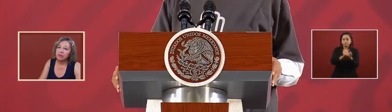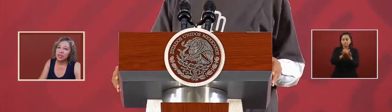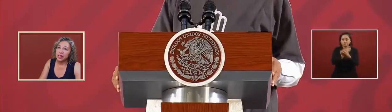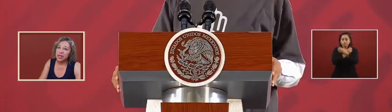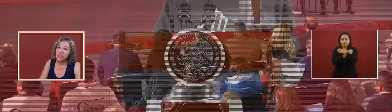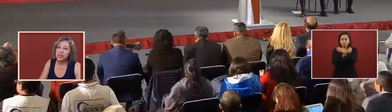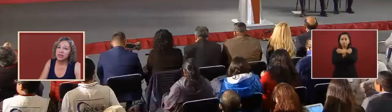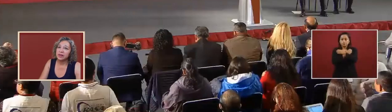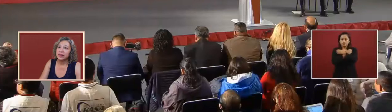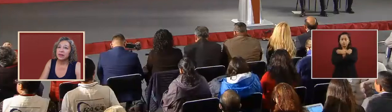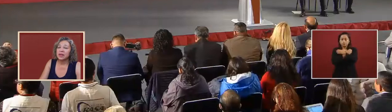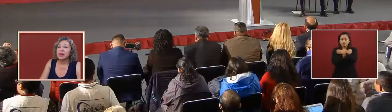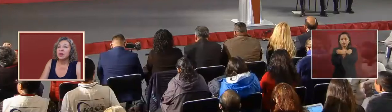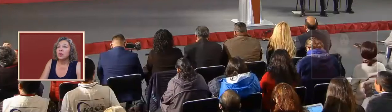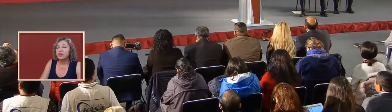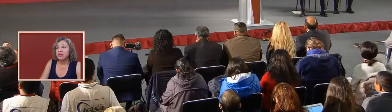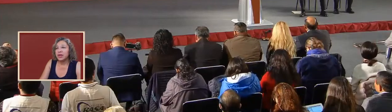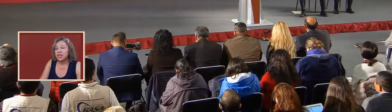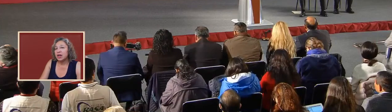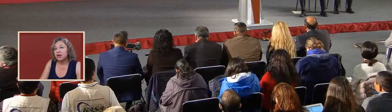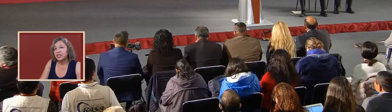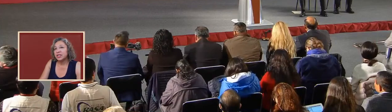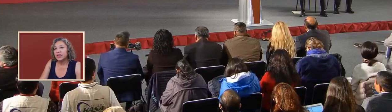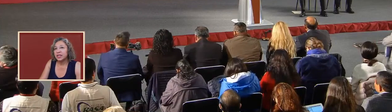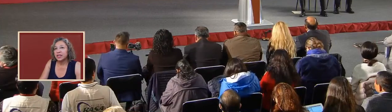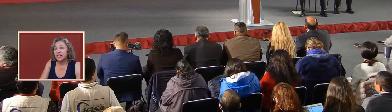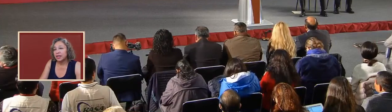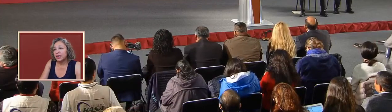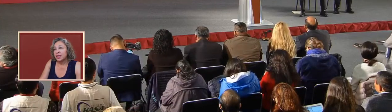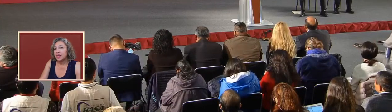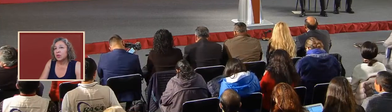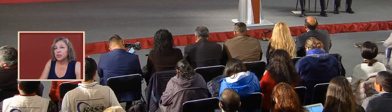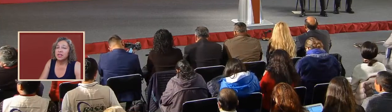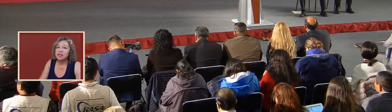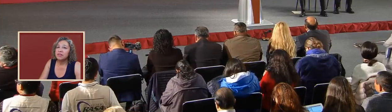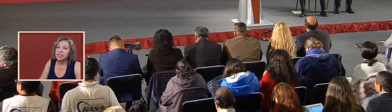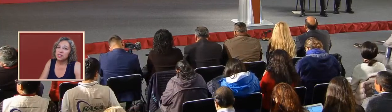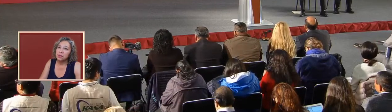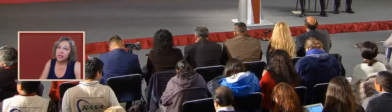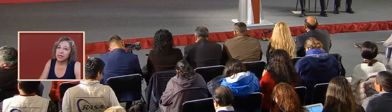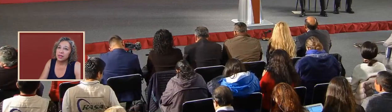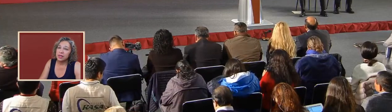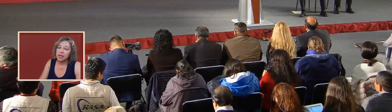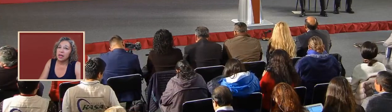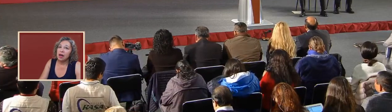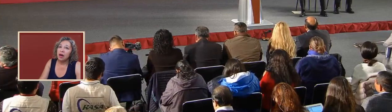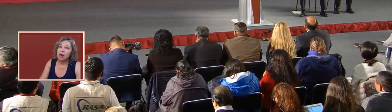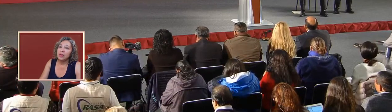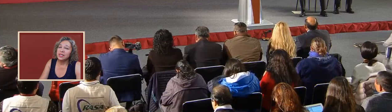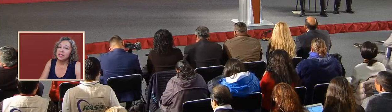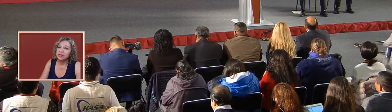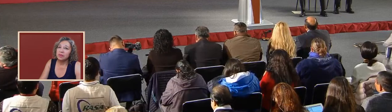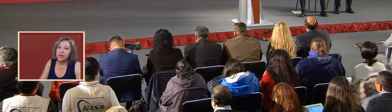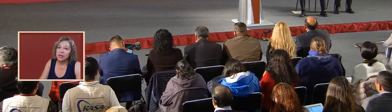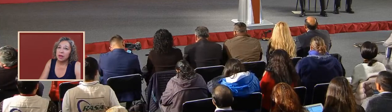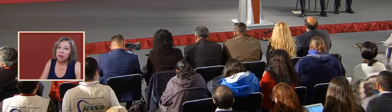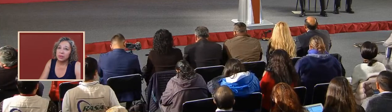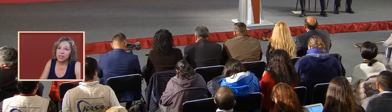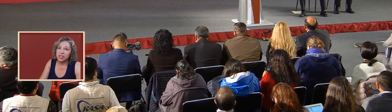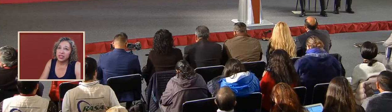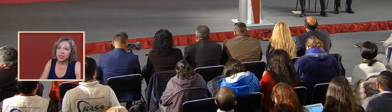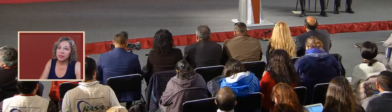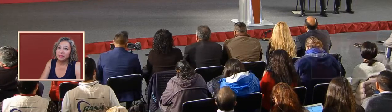of education we've already talked was an advancement always there's a